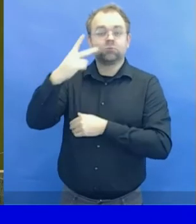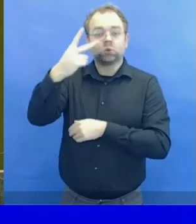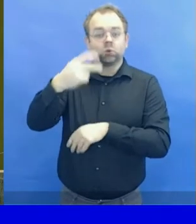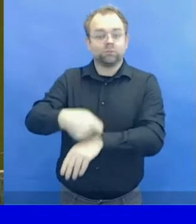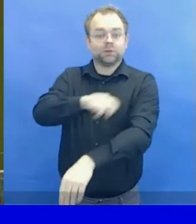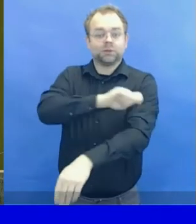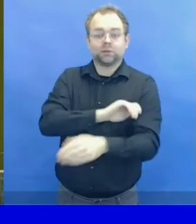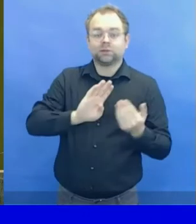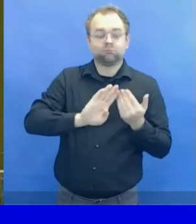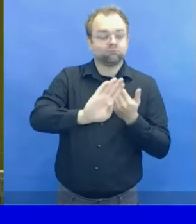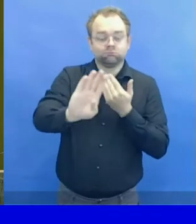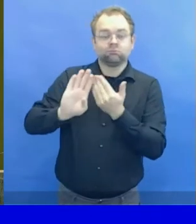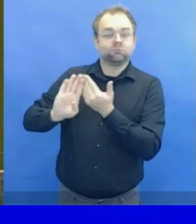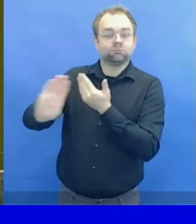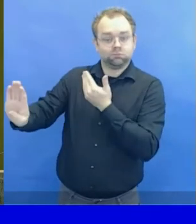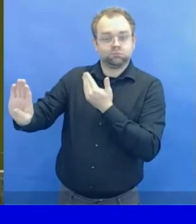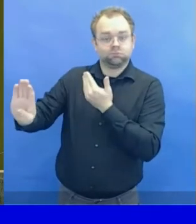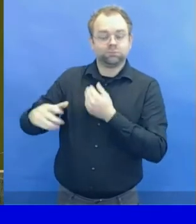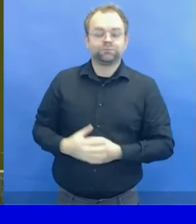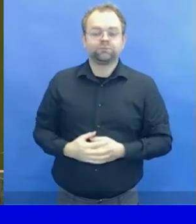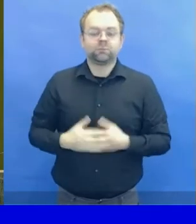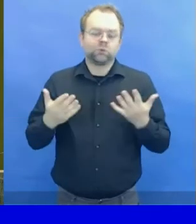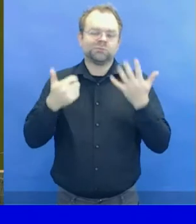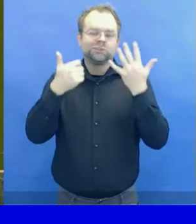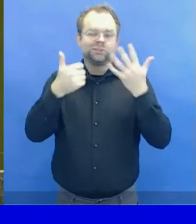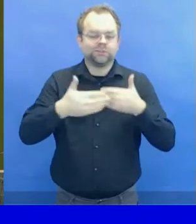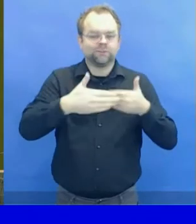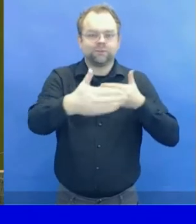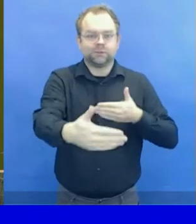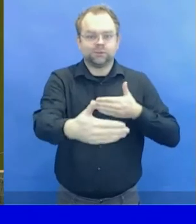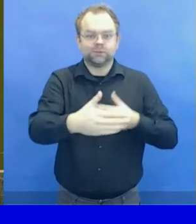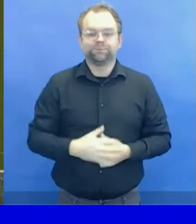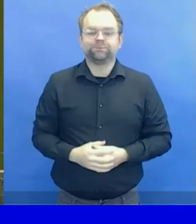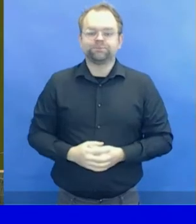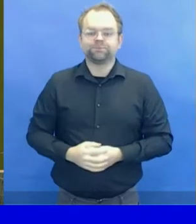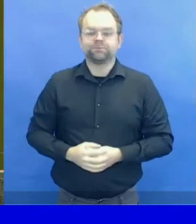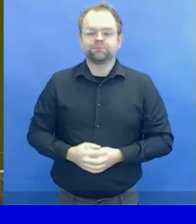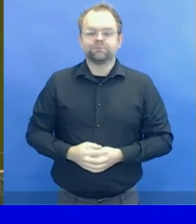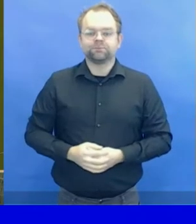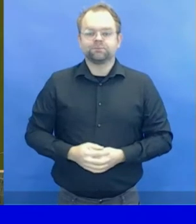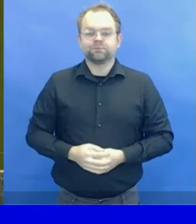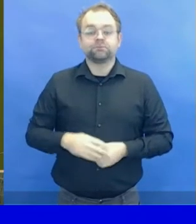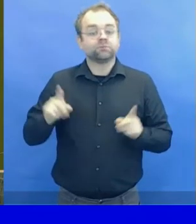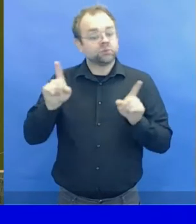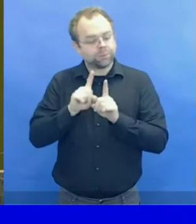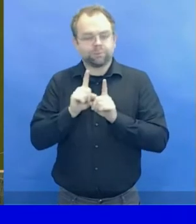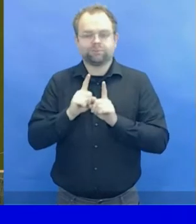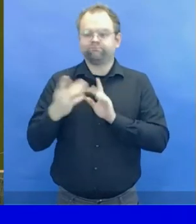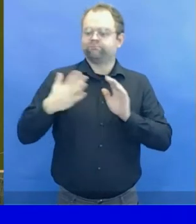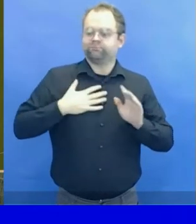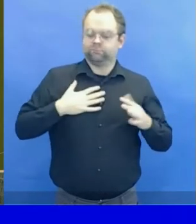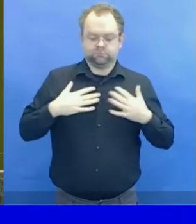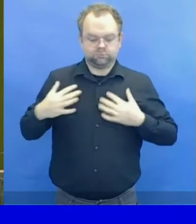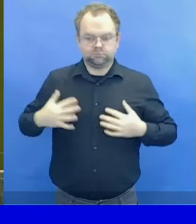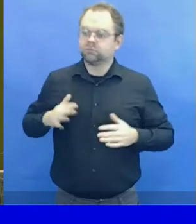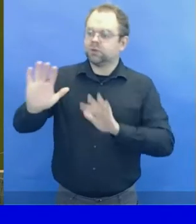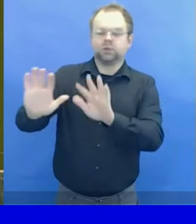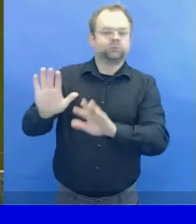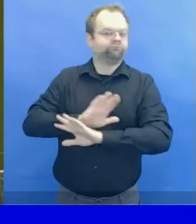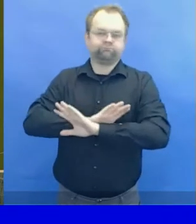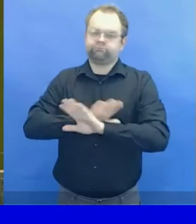such as handshakes when greeting your colleagues, wear your face covering or mask at all times,